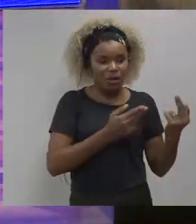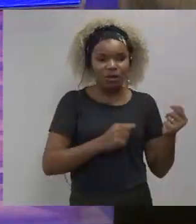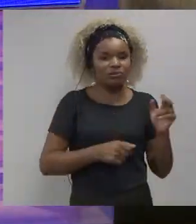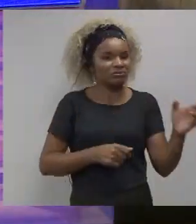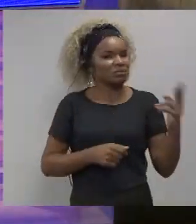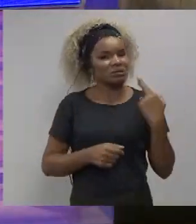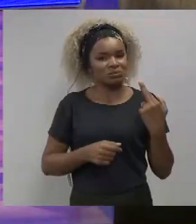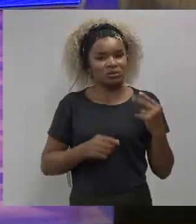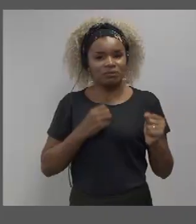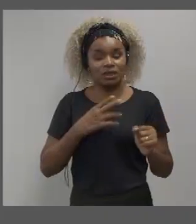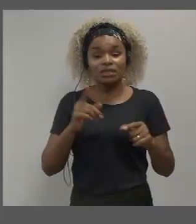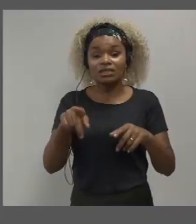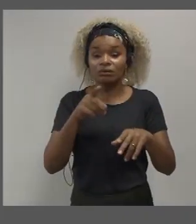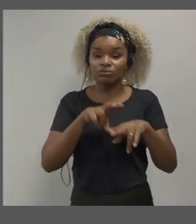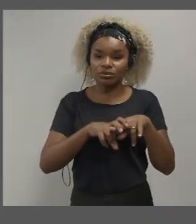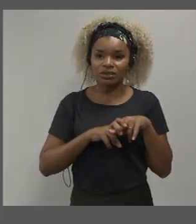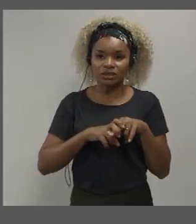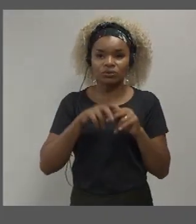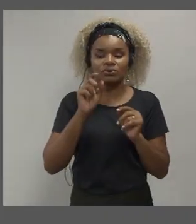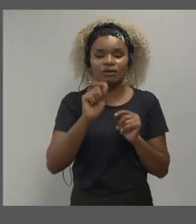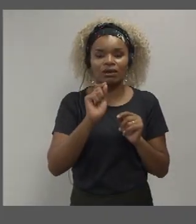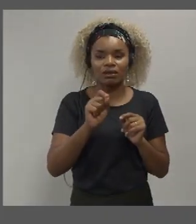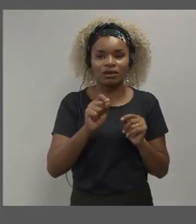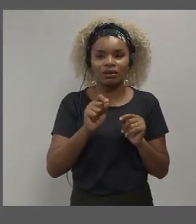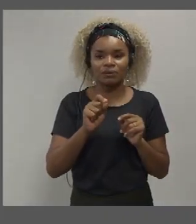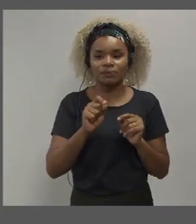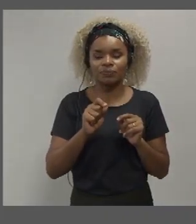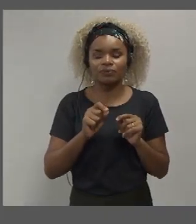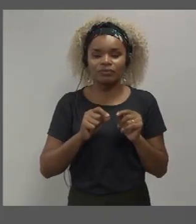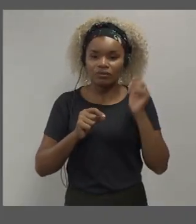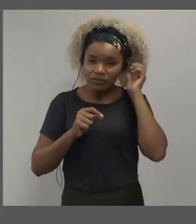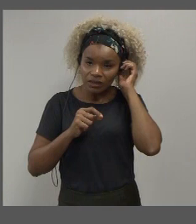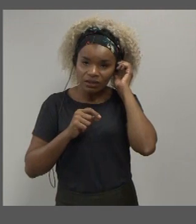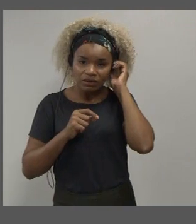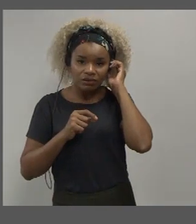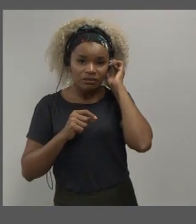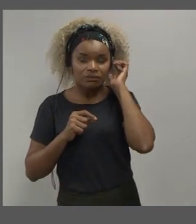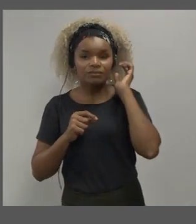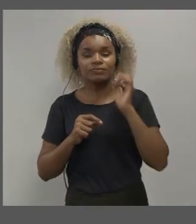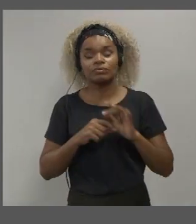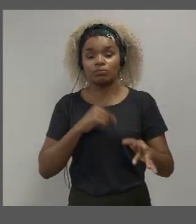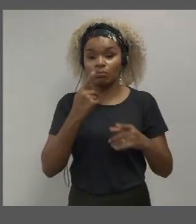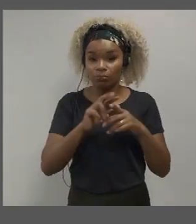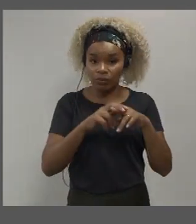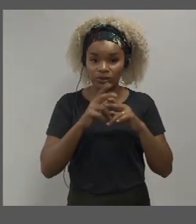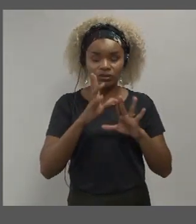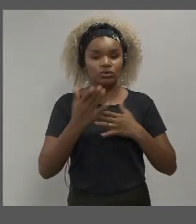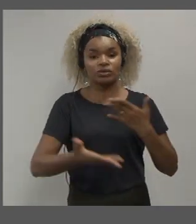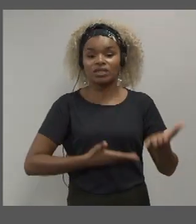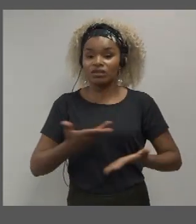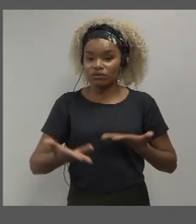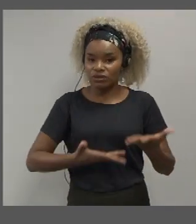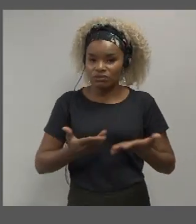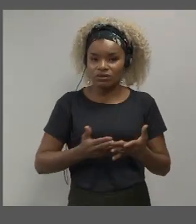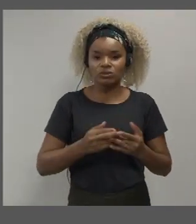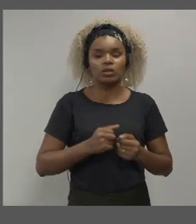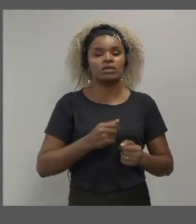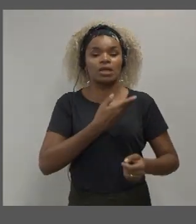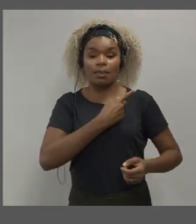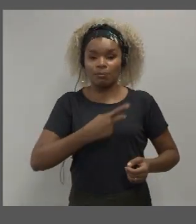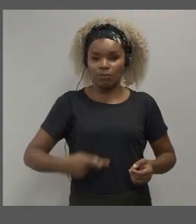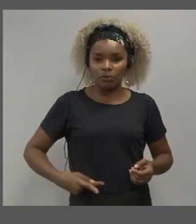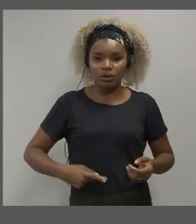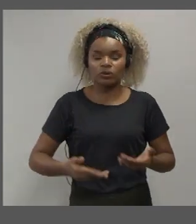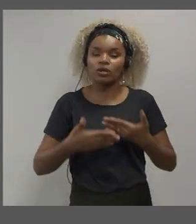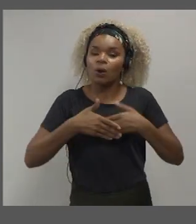that is why um humble public servants who recognize that they will by definition have blind